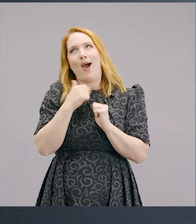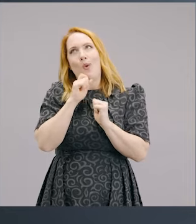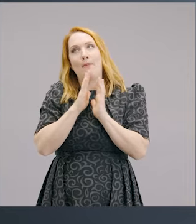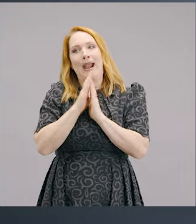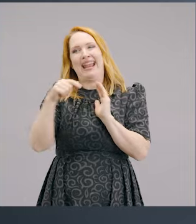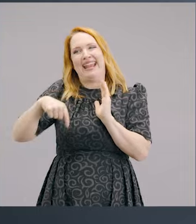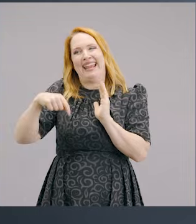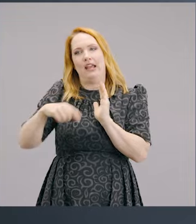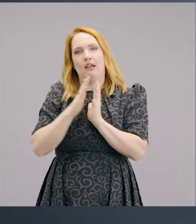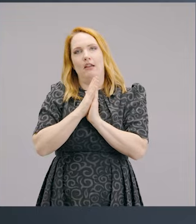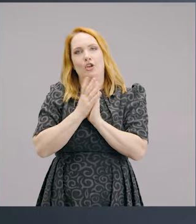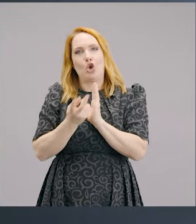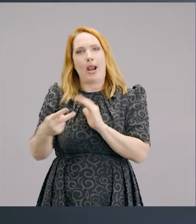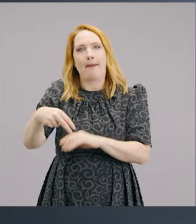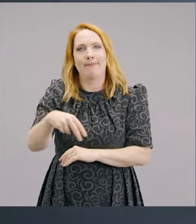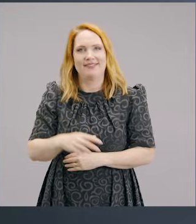like that one? I'm going to pray.